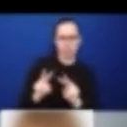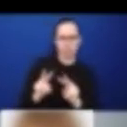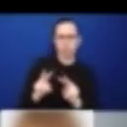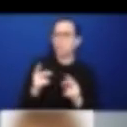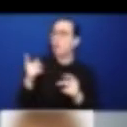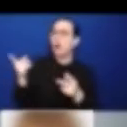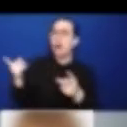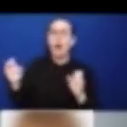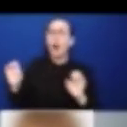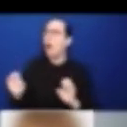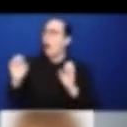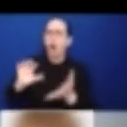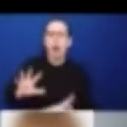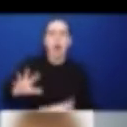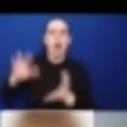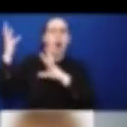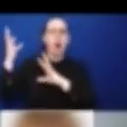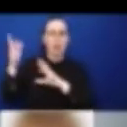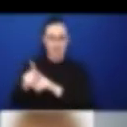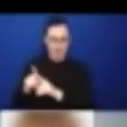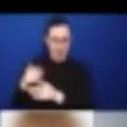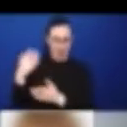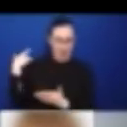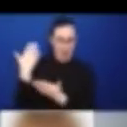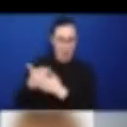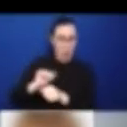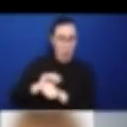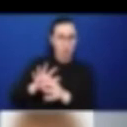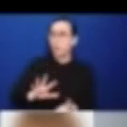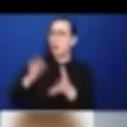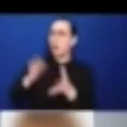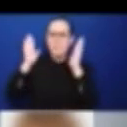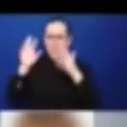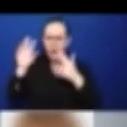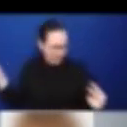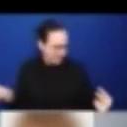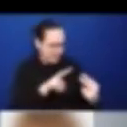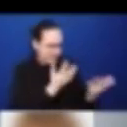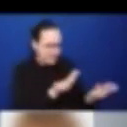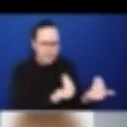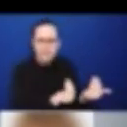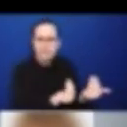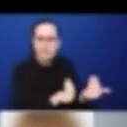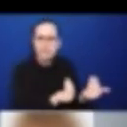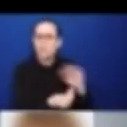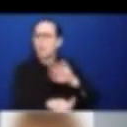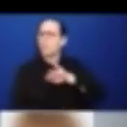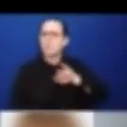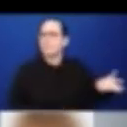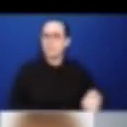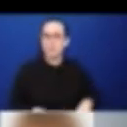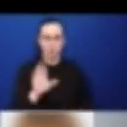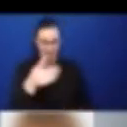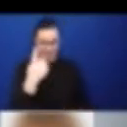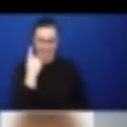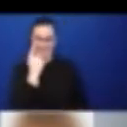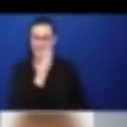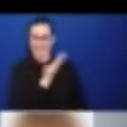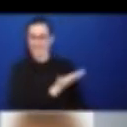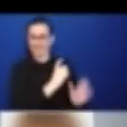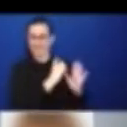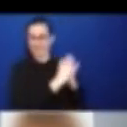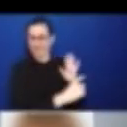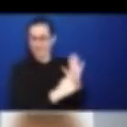experiencing with the COVID pandemic. And this has also been taken up by the World Health Organization. This